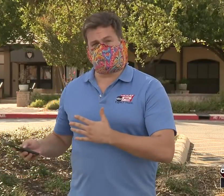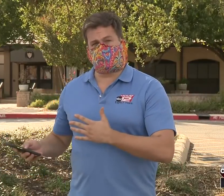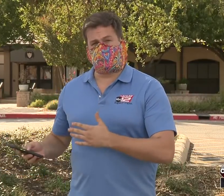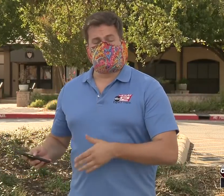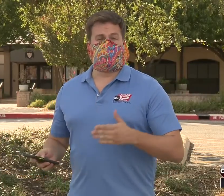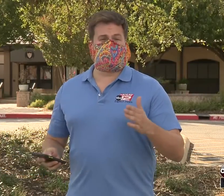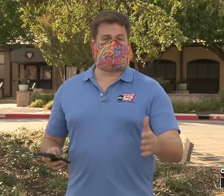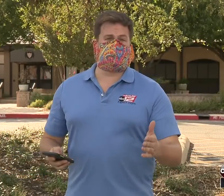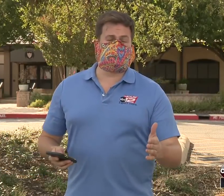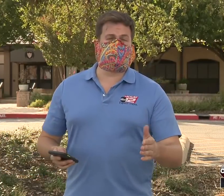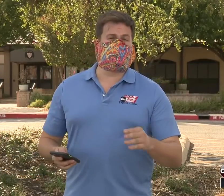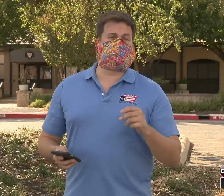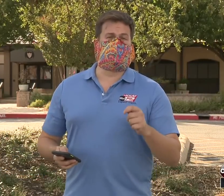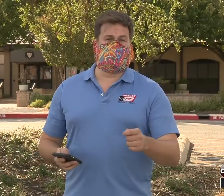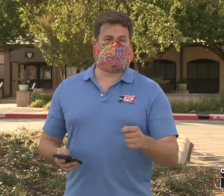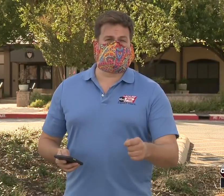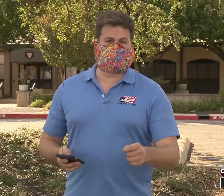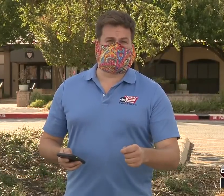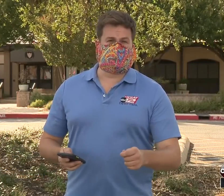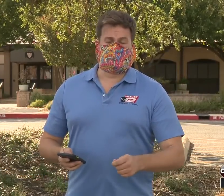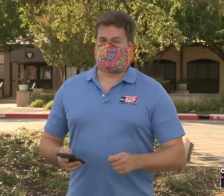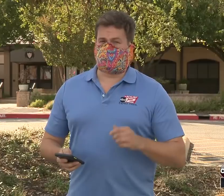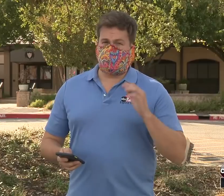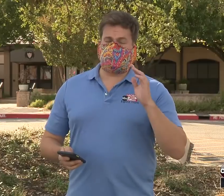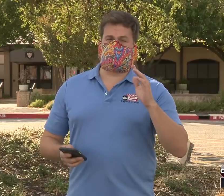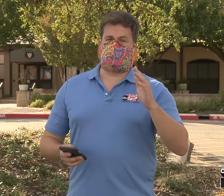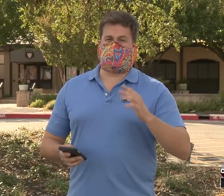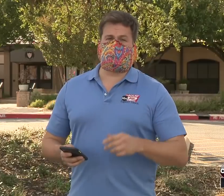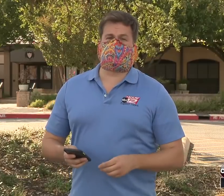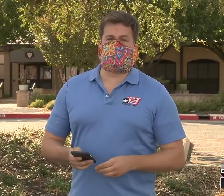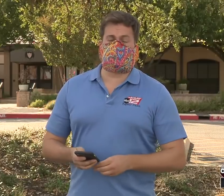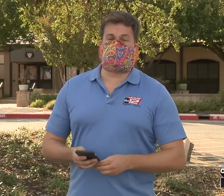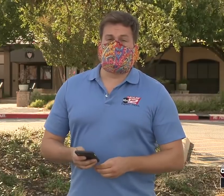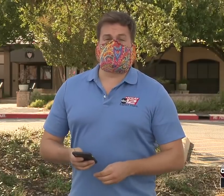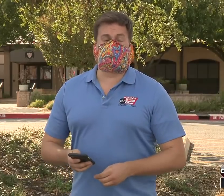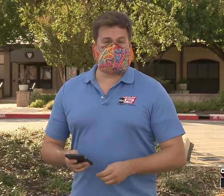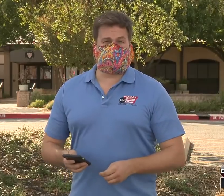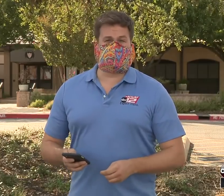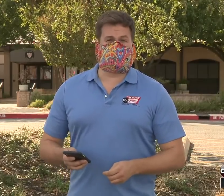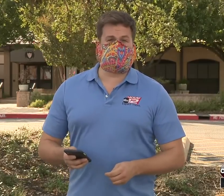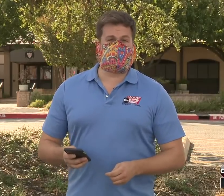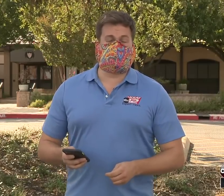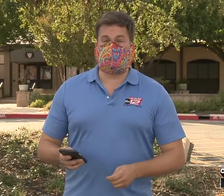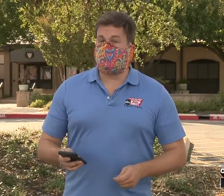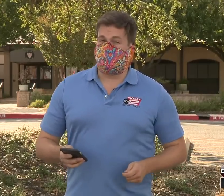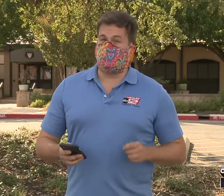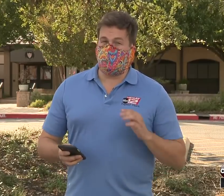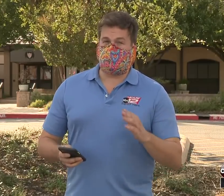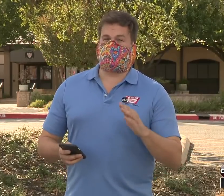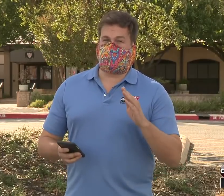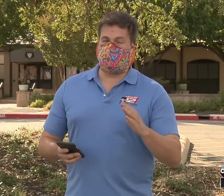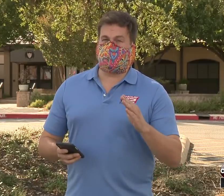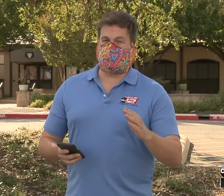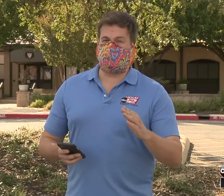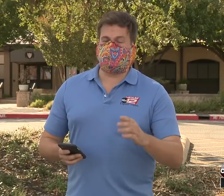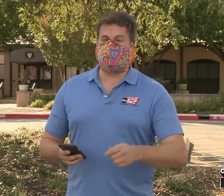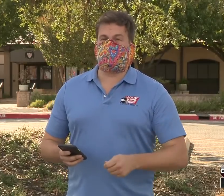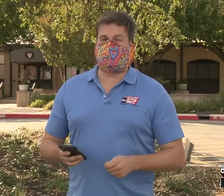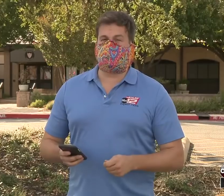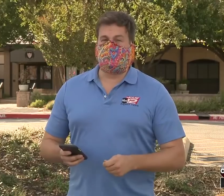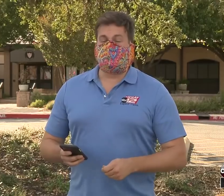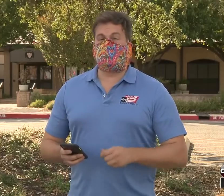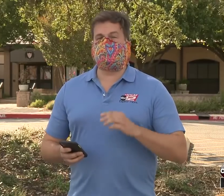returned to campus or continue to do remote learning. Right near the top of the letter, the principal for the school noted Ken